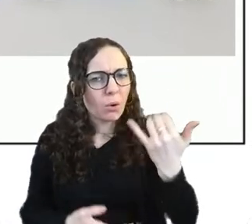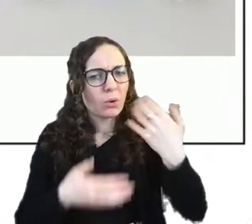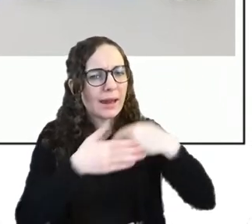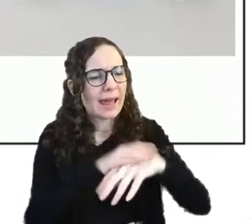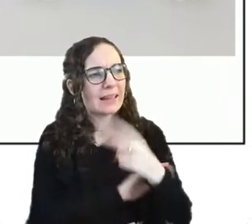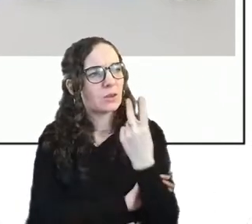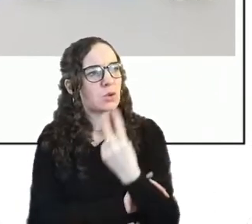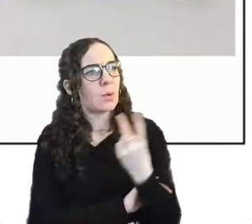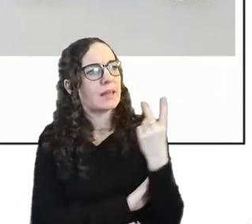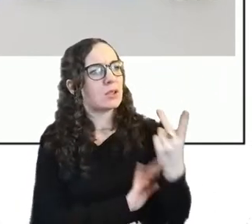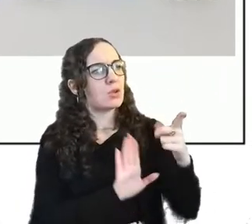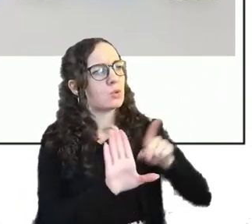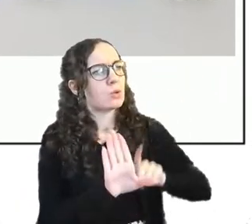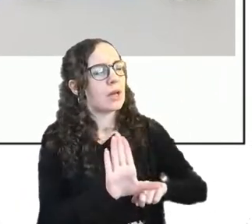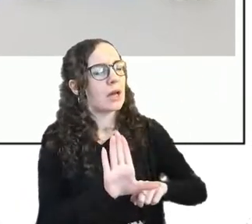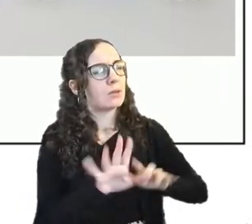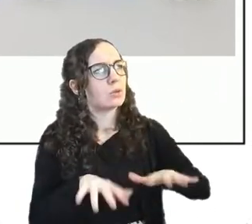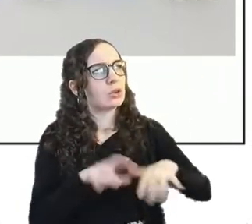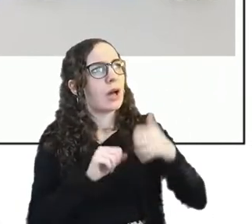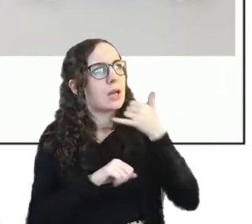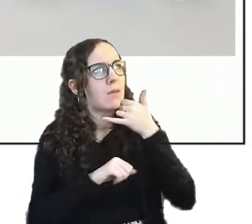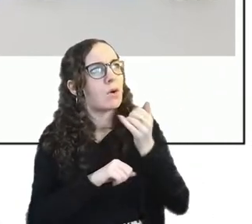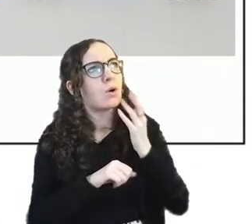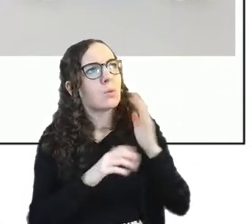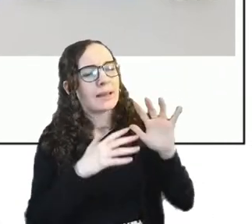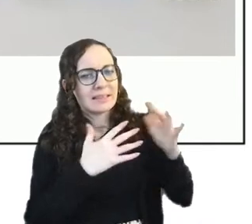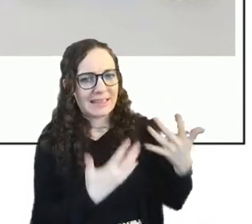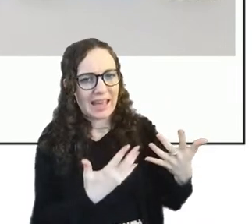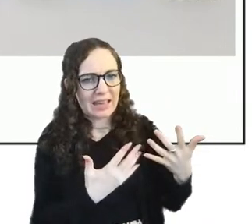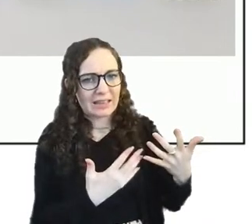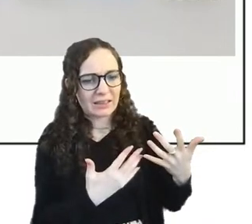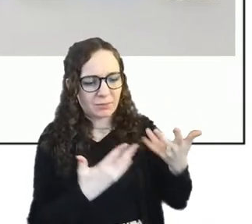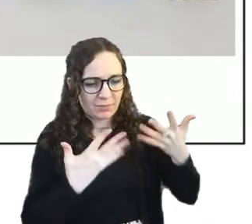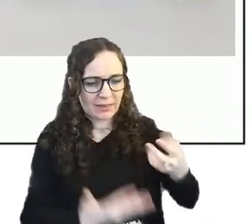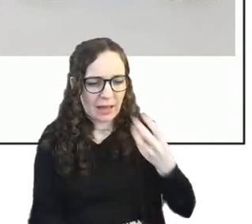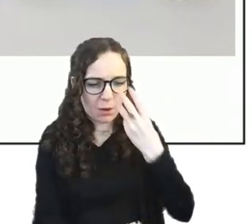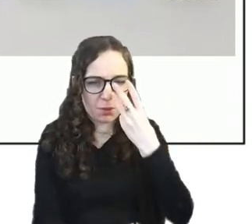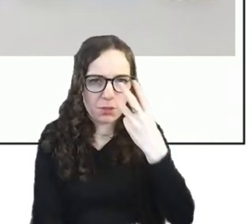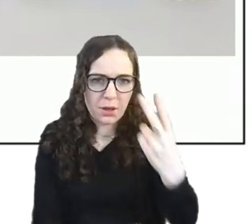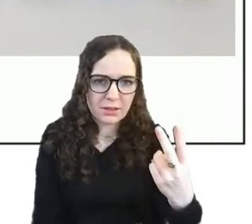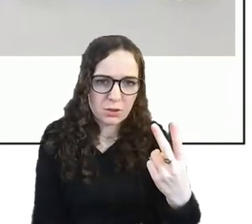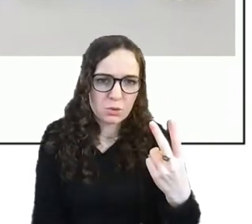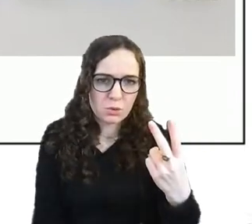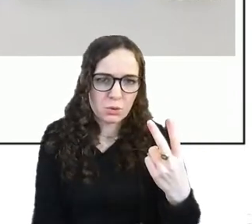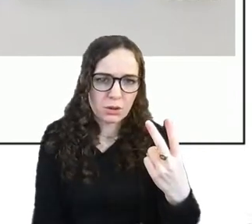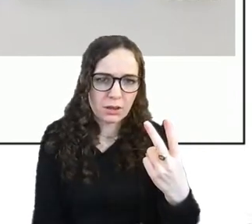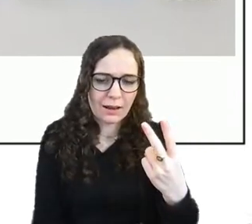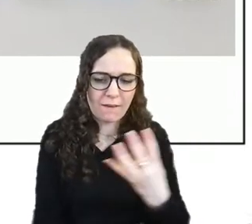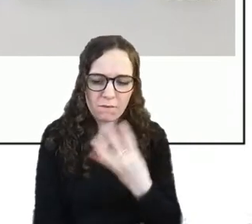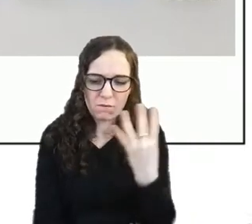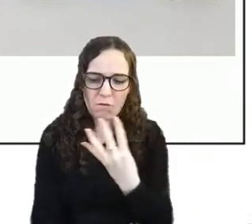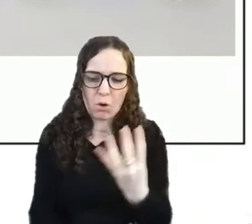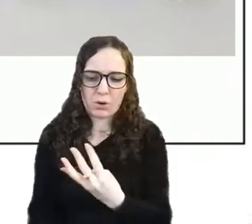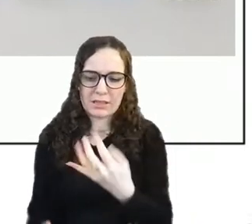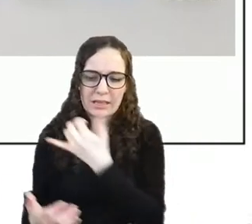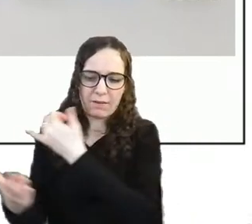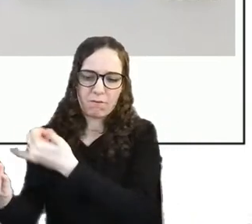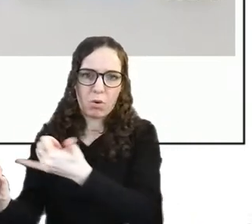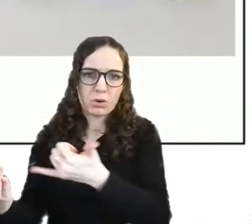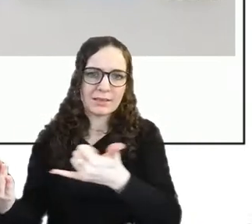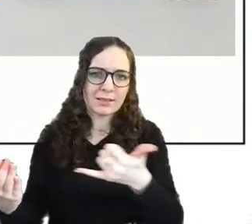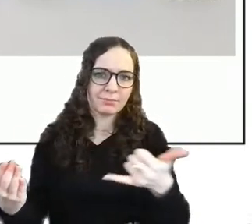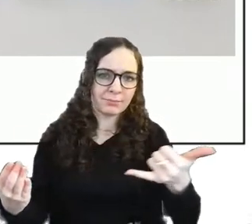having a phone when i was 10. so i'm 32 now and i think my collection is quite small compared to most people's